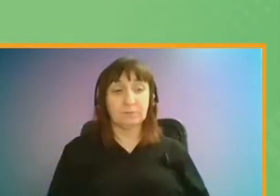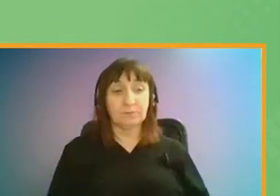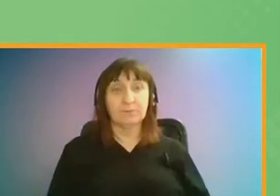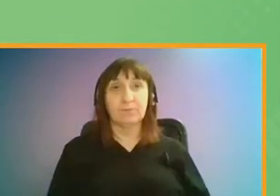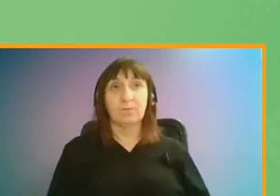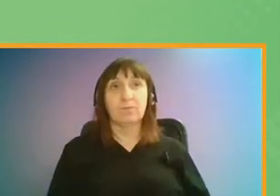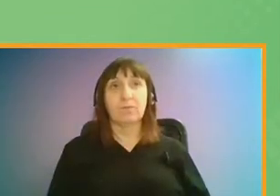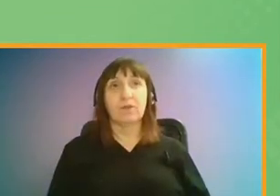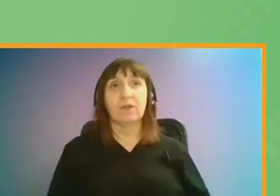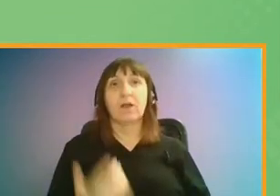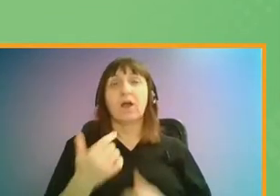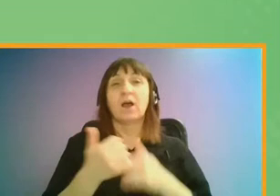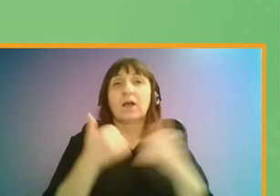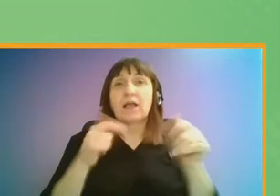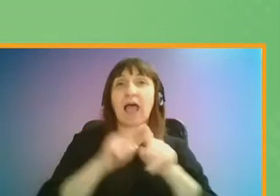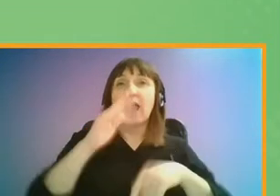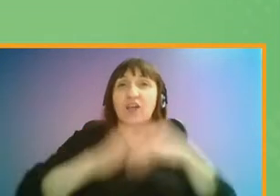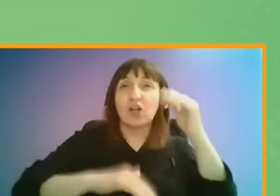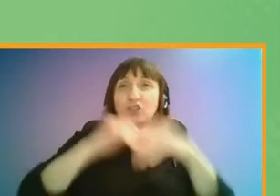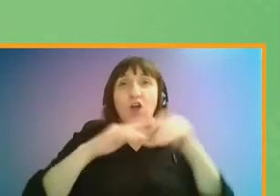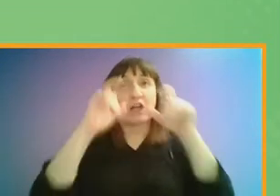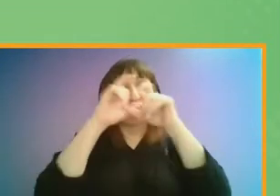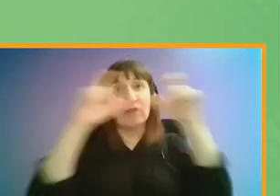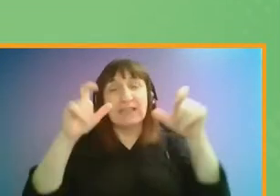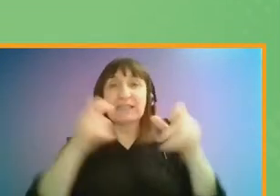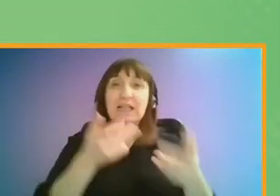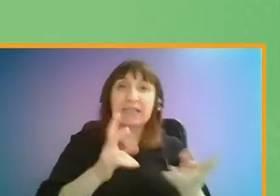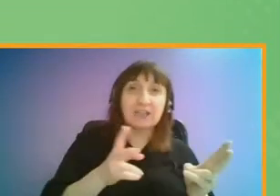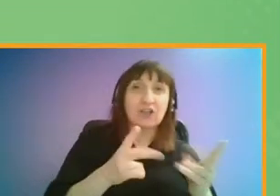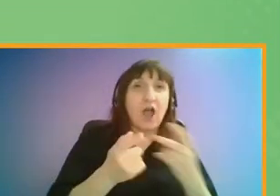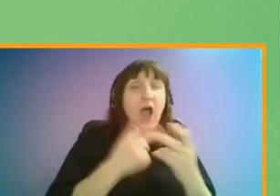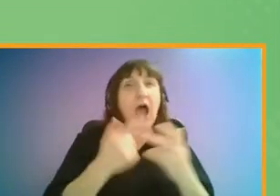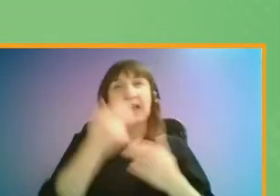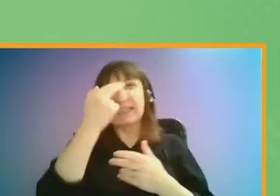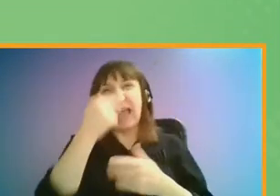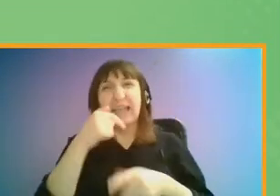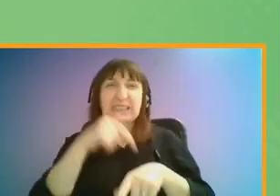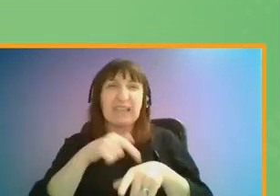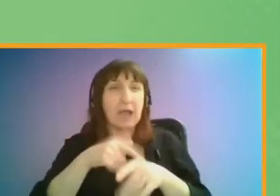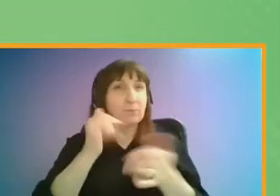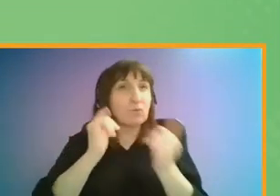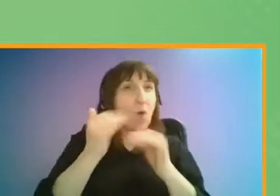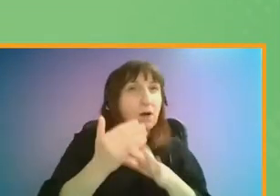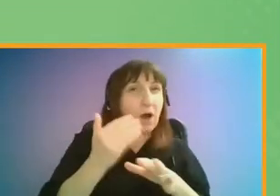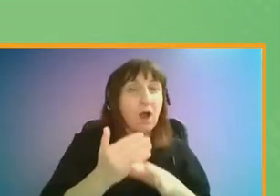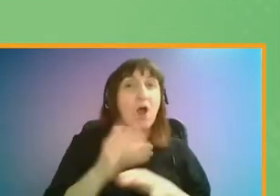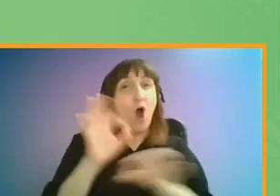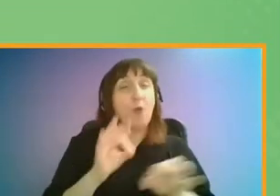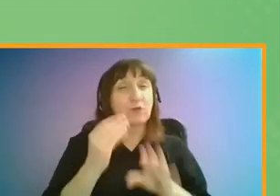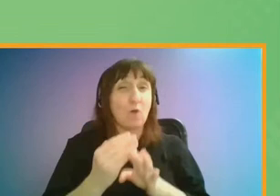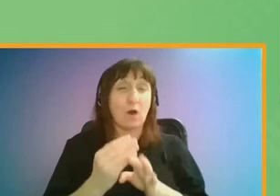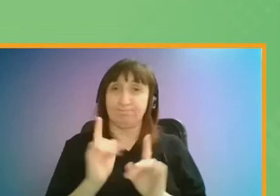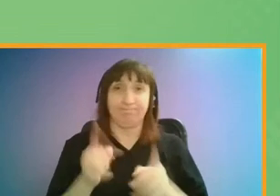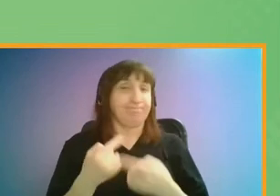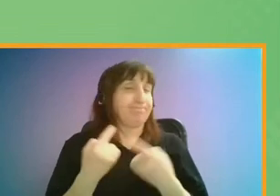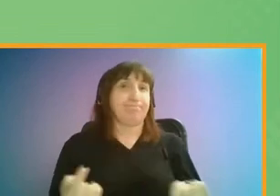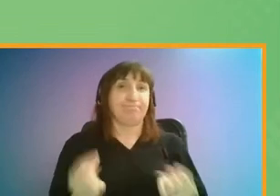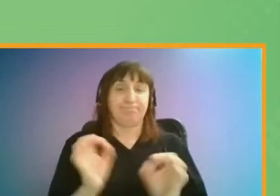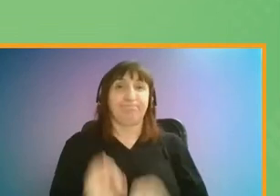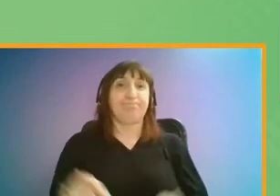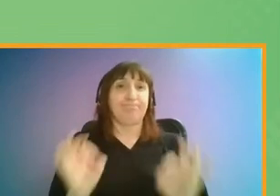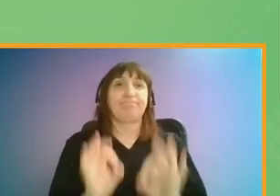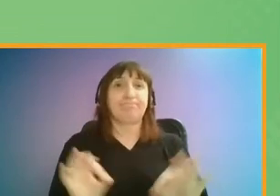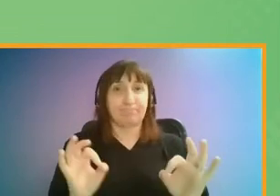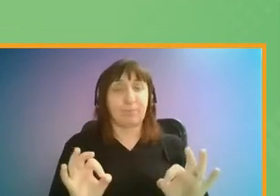In industries such as construction, retail and catering, along with much of the nighttime economy, the option for working from home just simply doesn't exist.